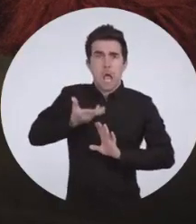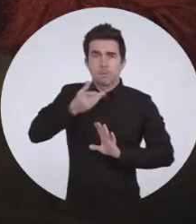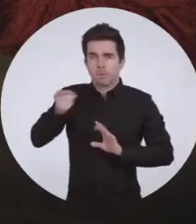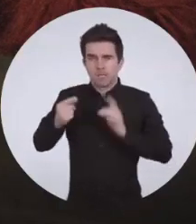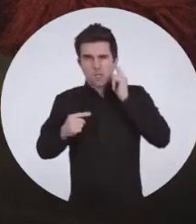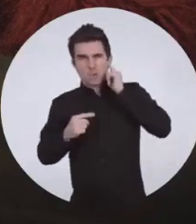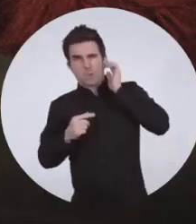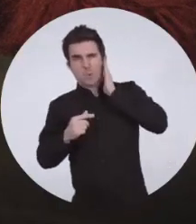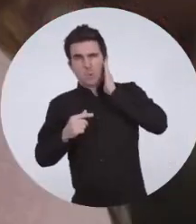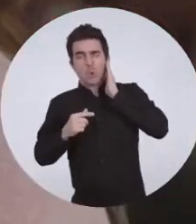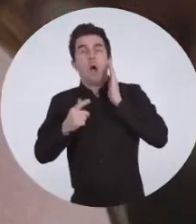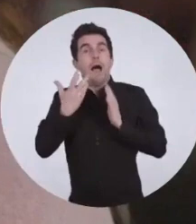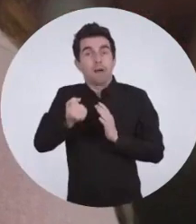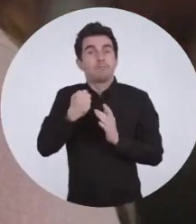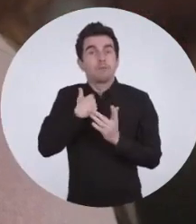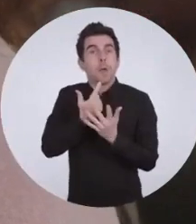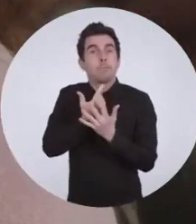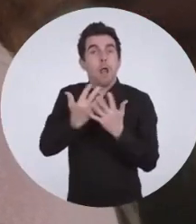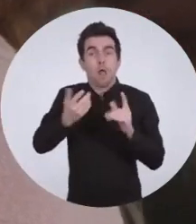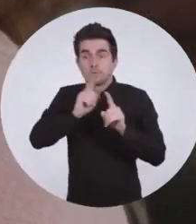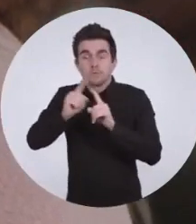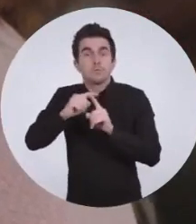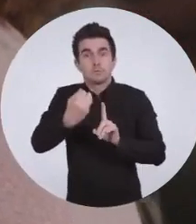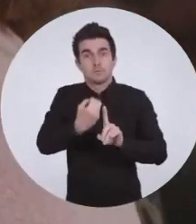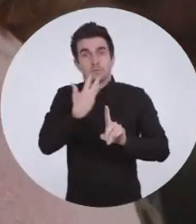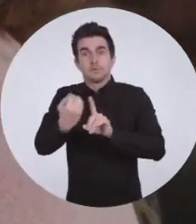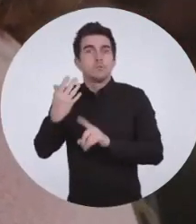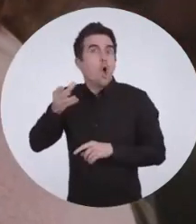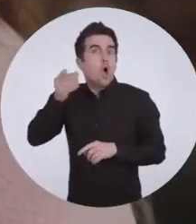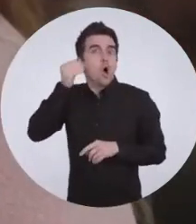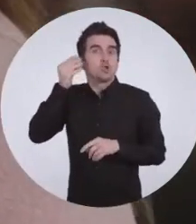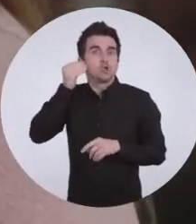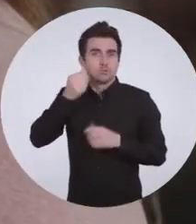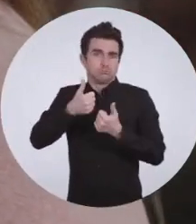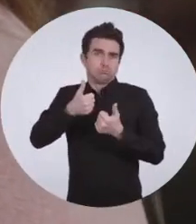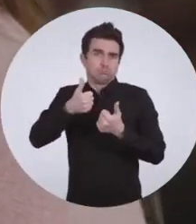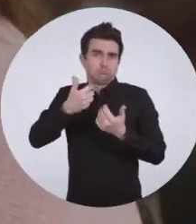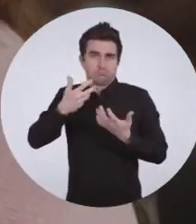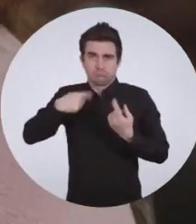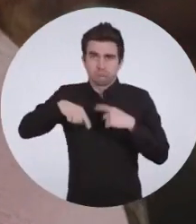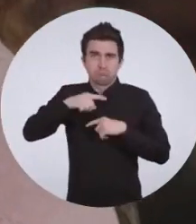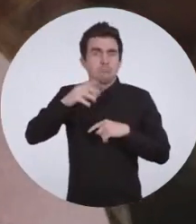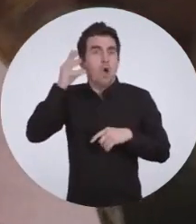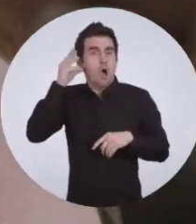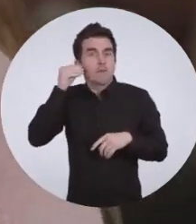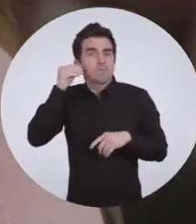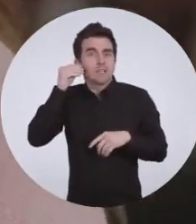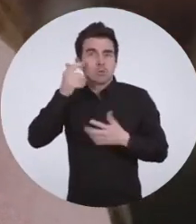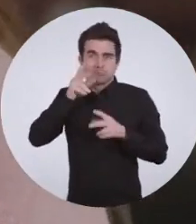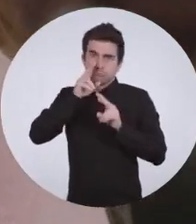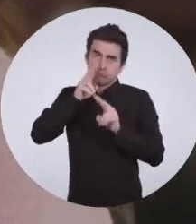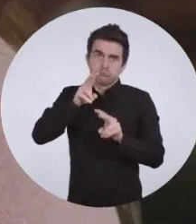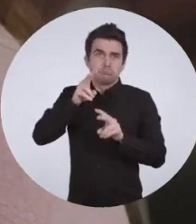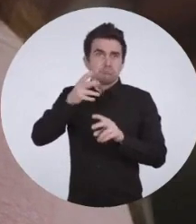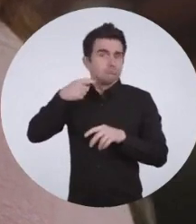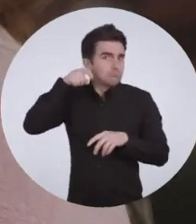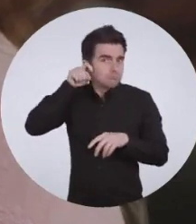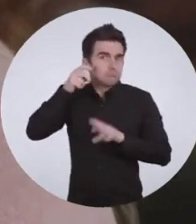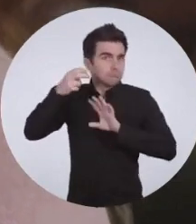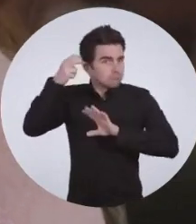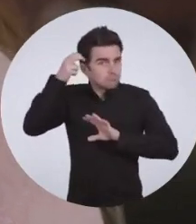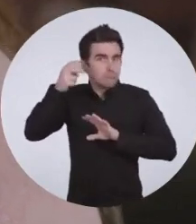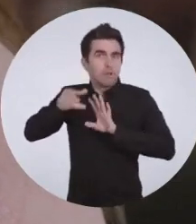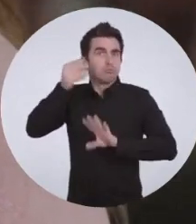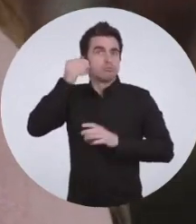a lifesaver. Multi-Output Audio allows sound to be directed to more than one device. This can be great for hard of hearing viewers